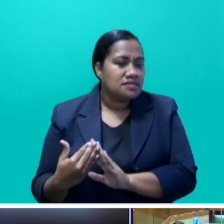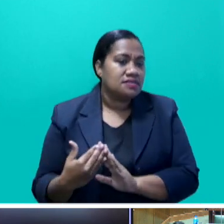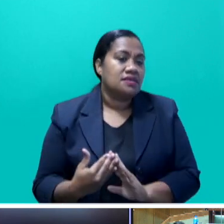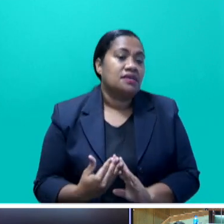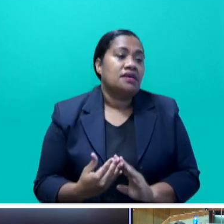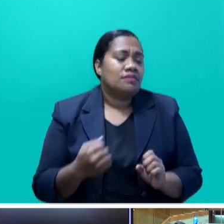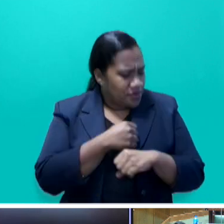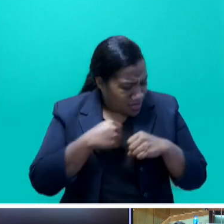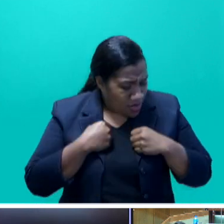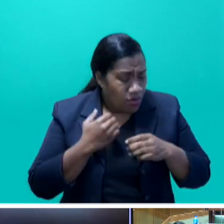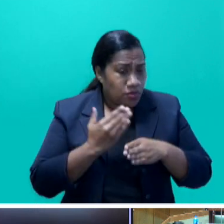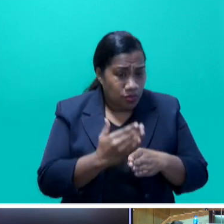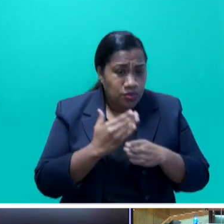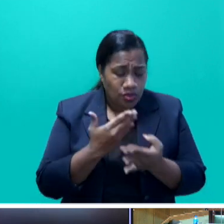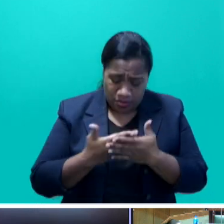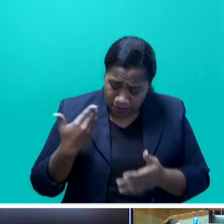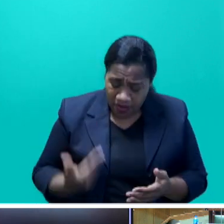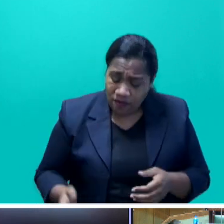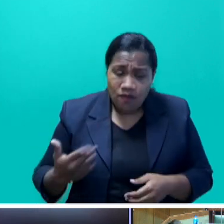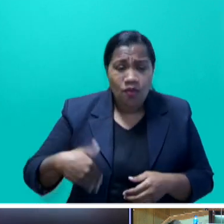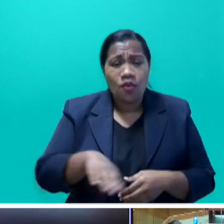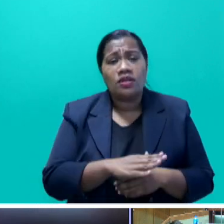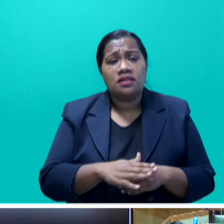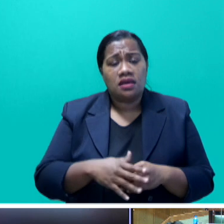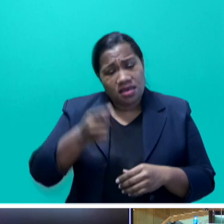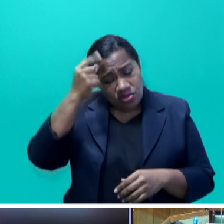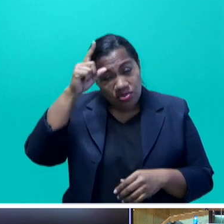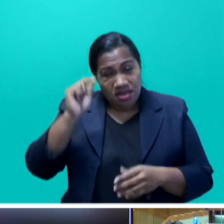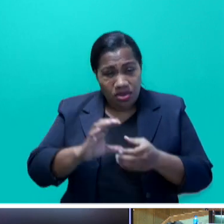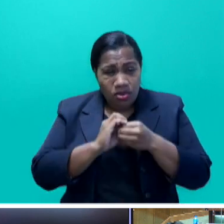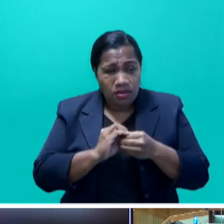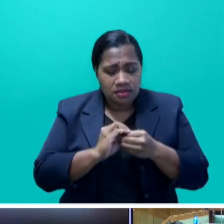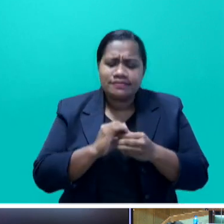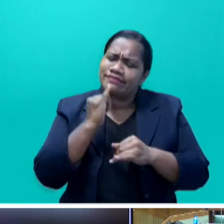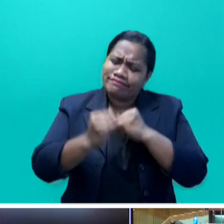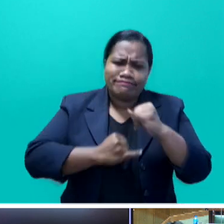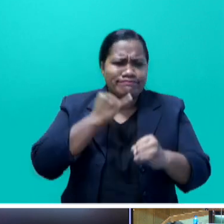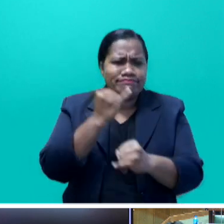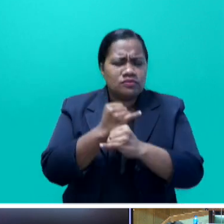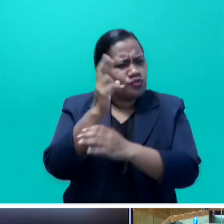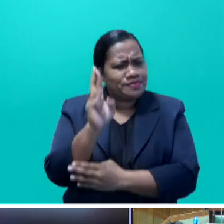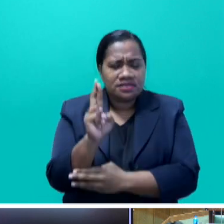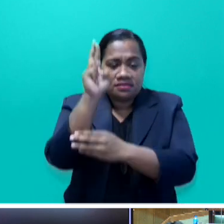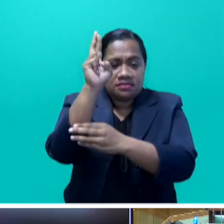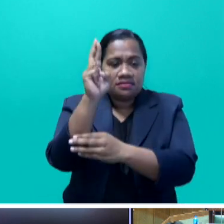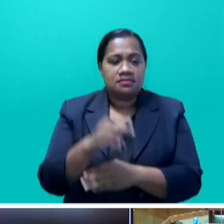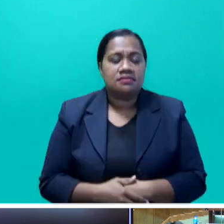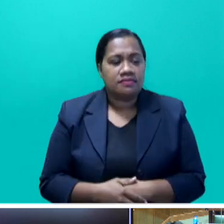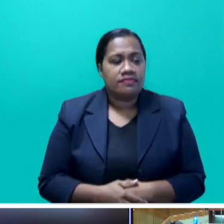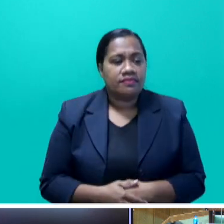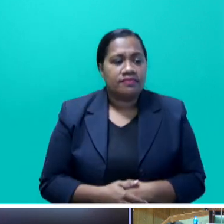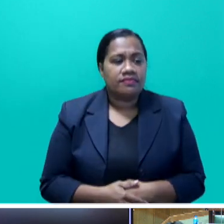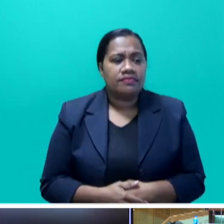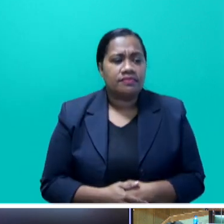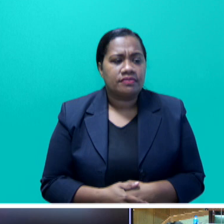on behalf of all Tokyo landowners have been maligned and internationally represented. They have been distorted